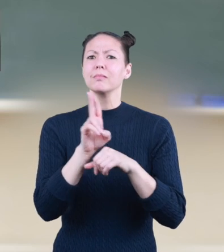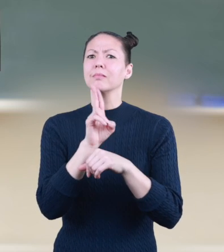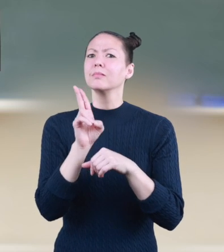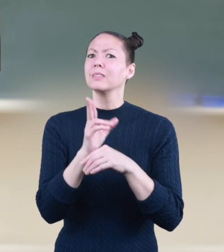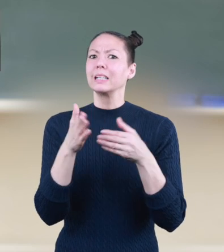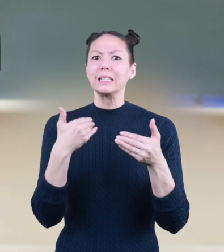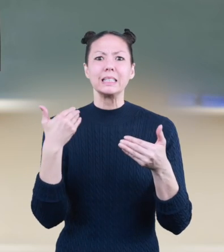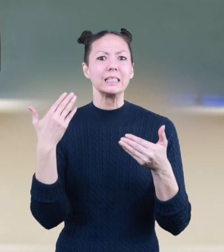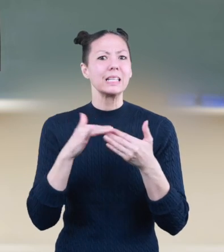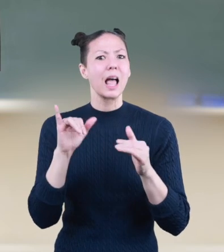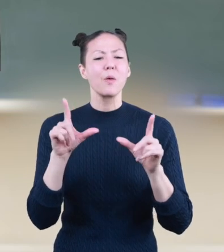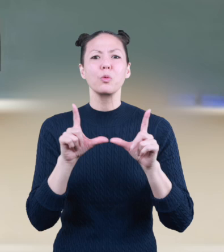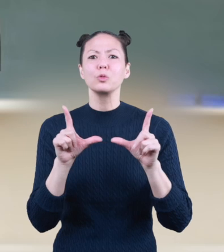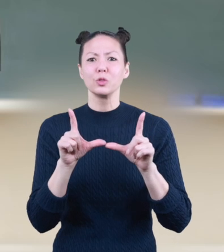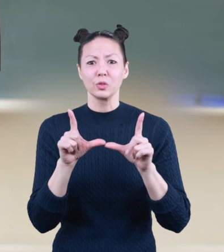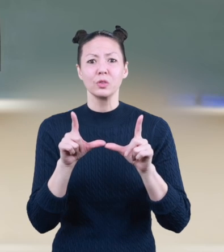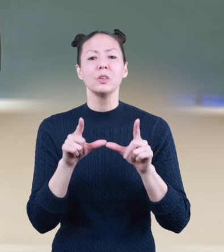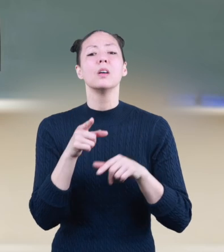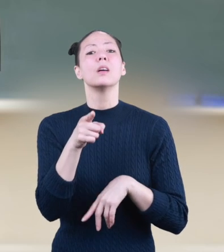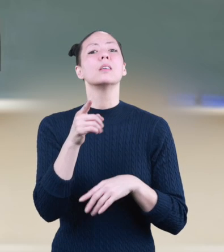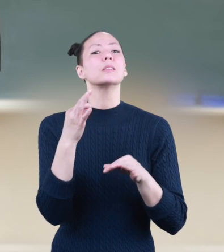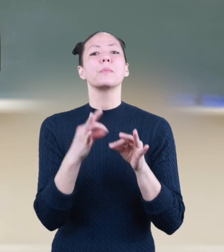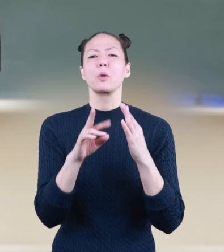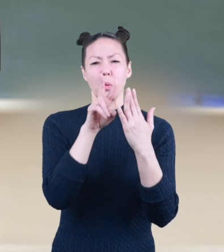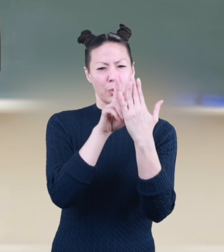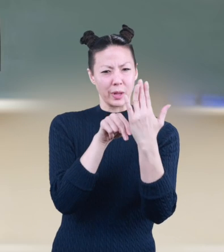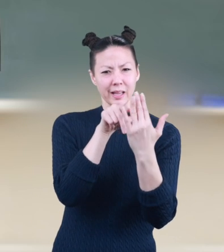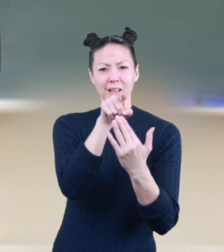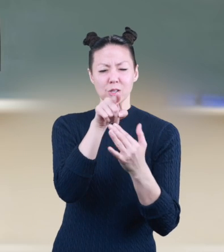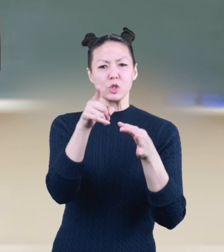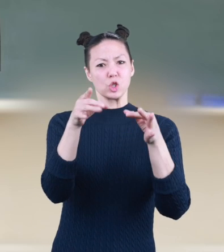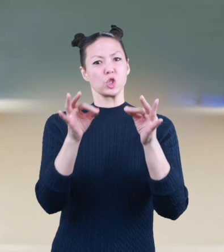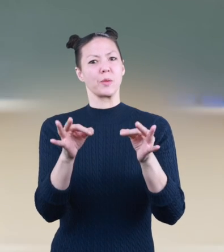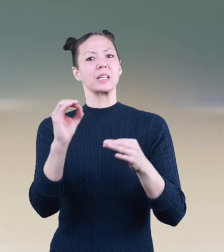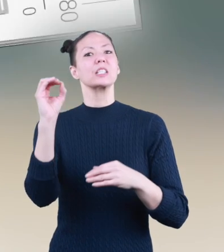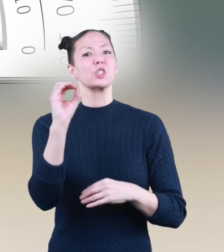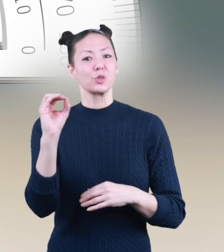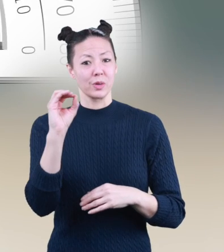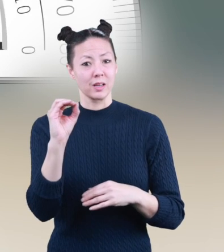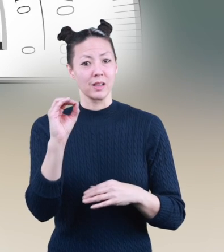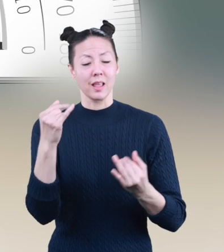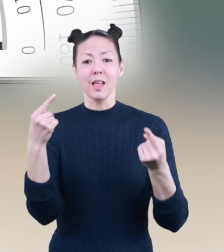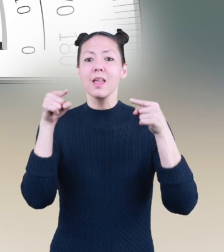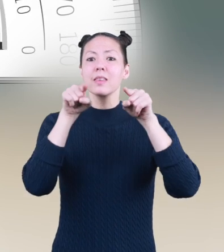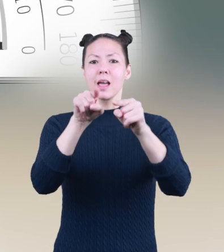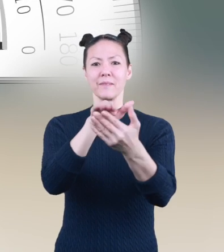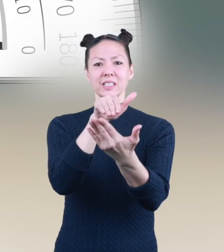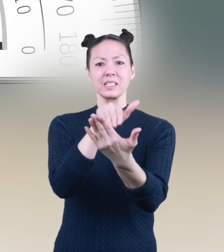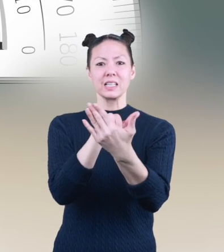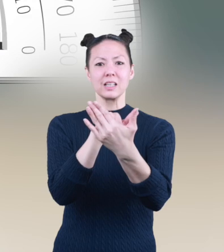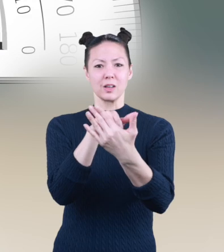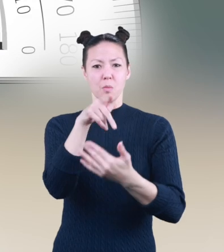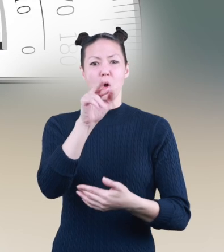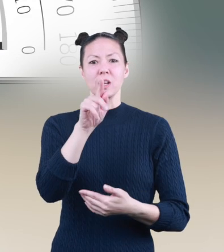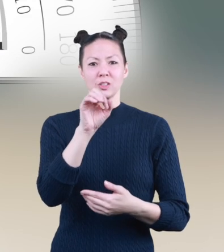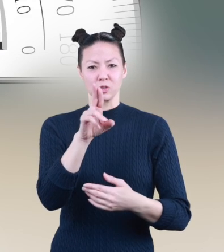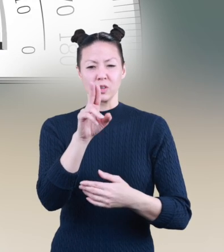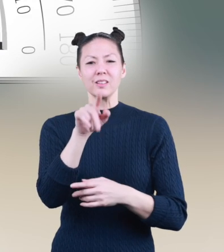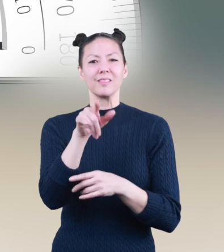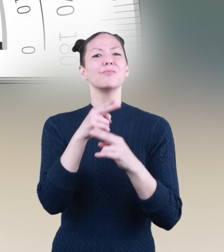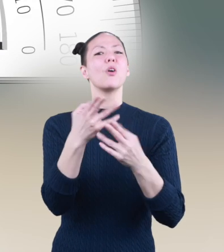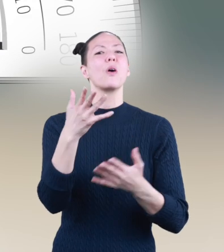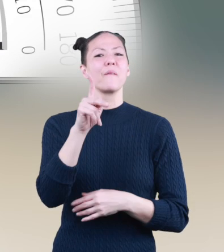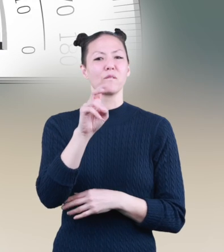to use as a ruler. Simply read the measurements shown to determine the degrees. Align the center of the protractor with the